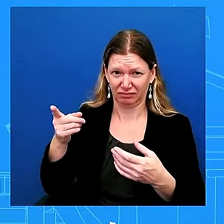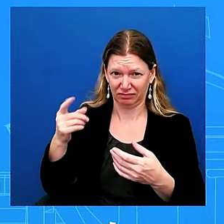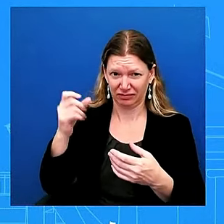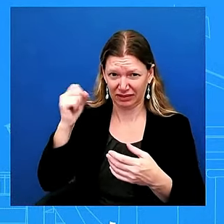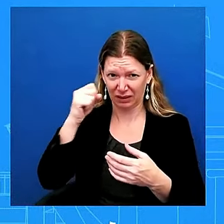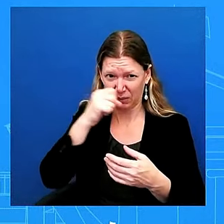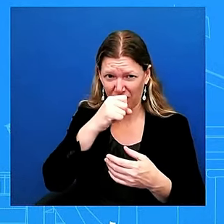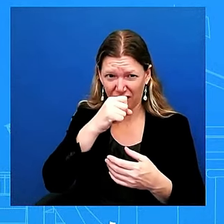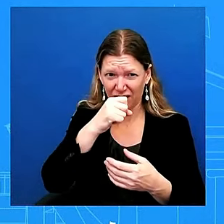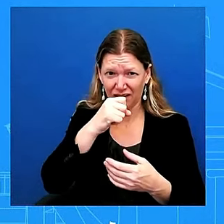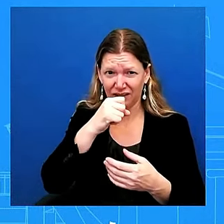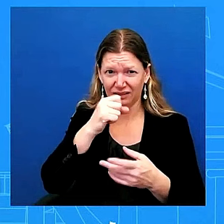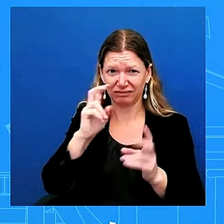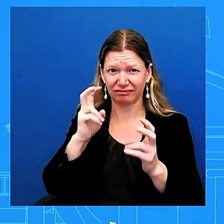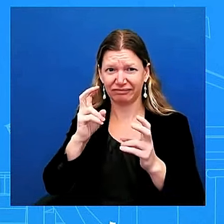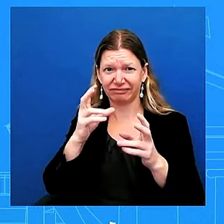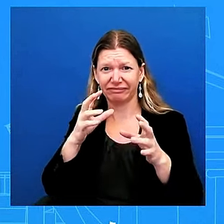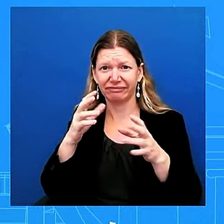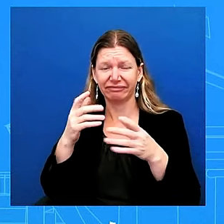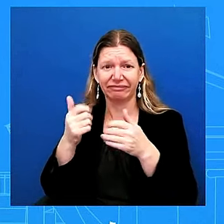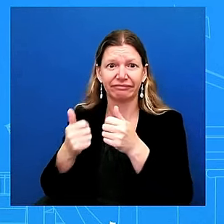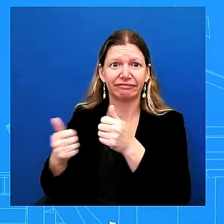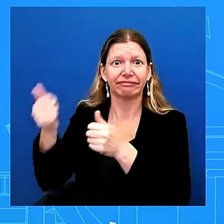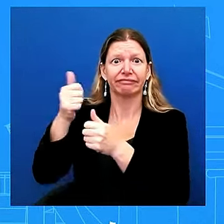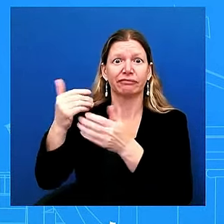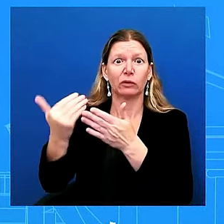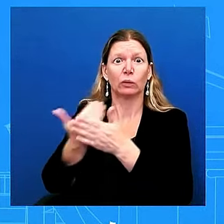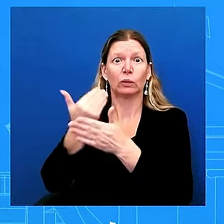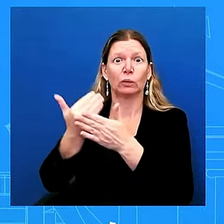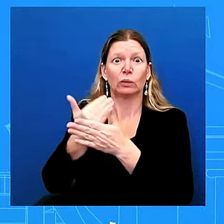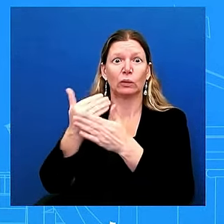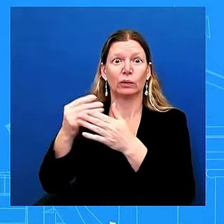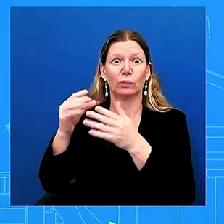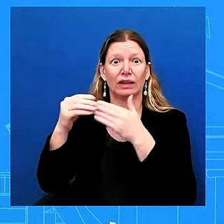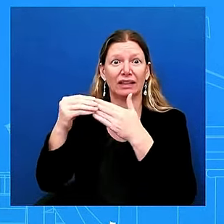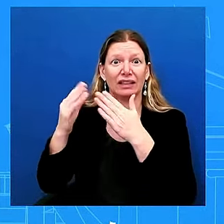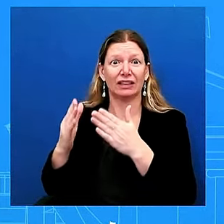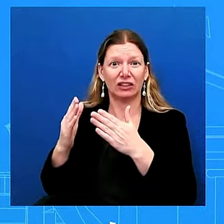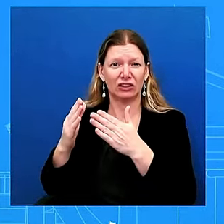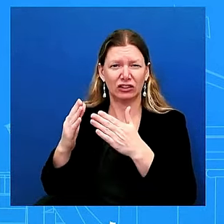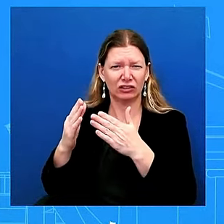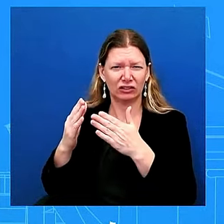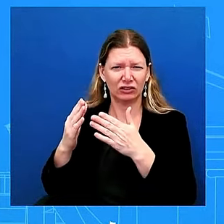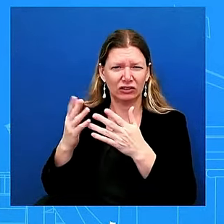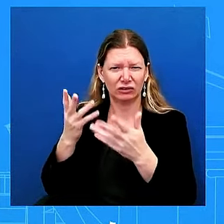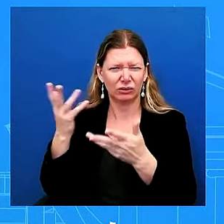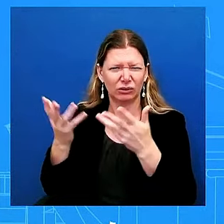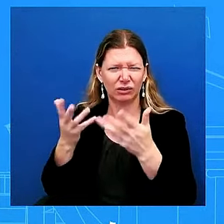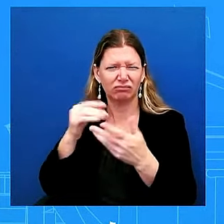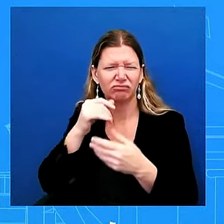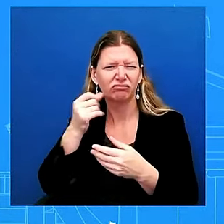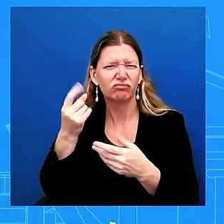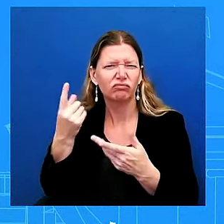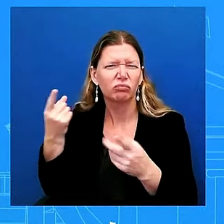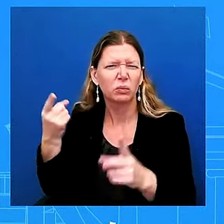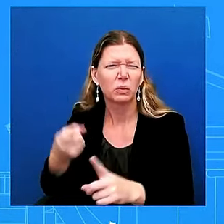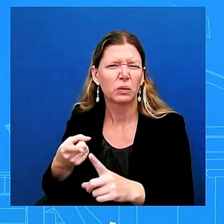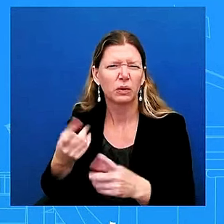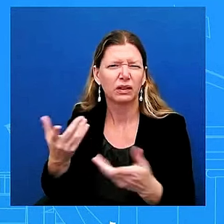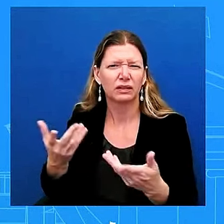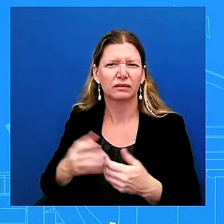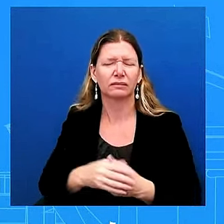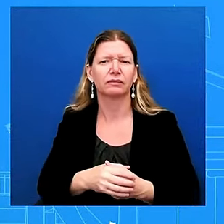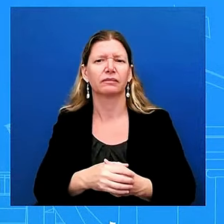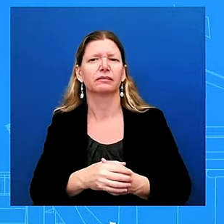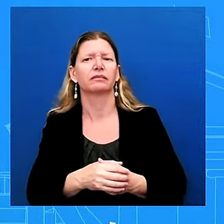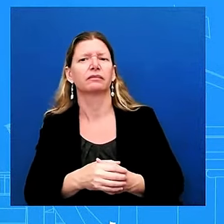um or you know what what's the point of so our overreaching goal remains the same right